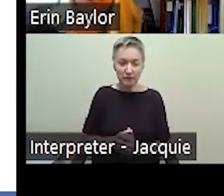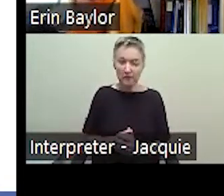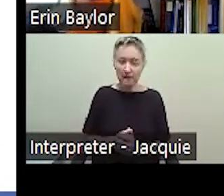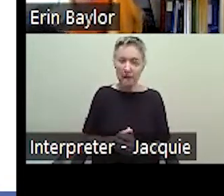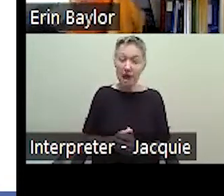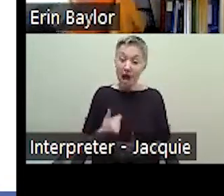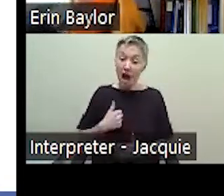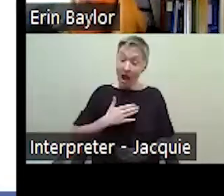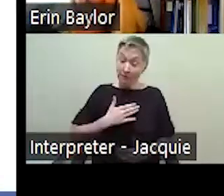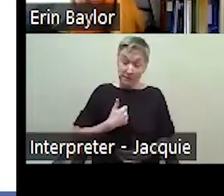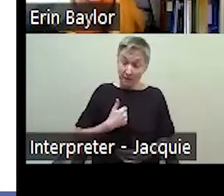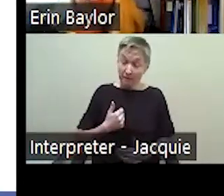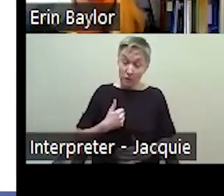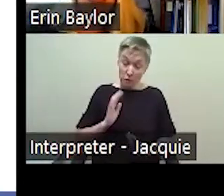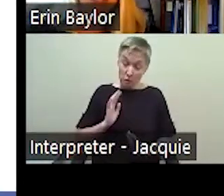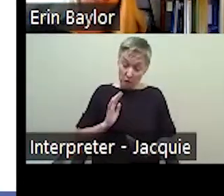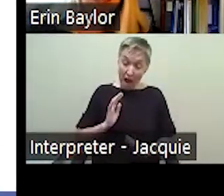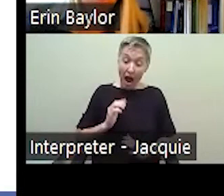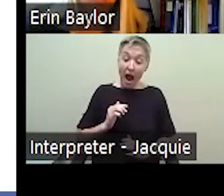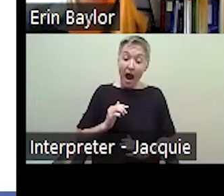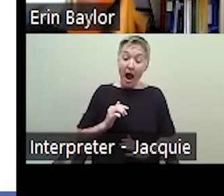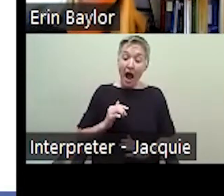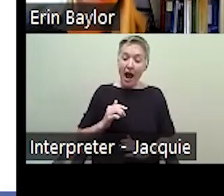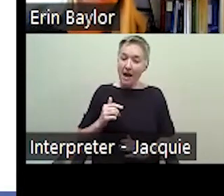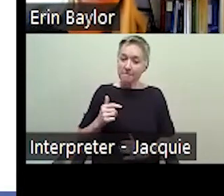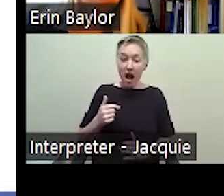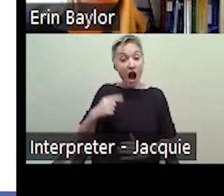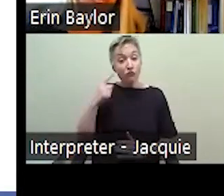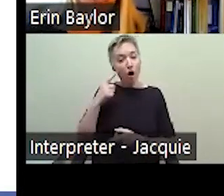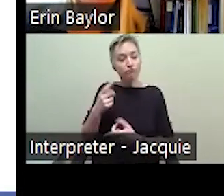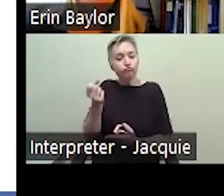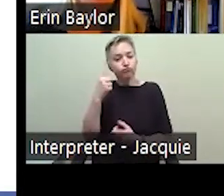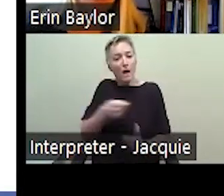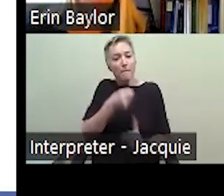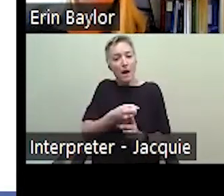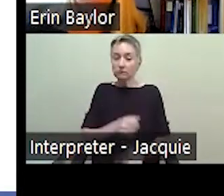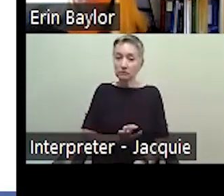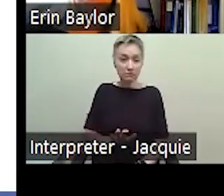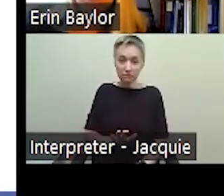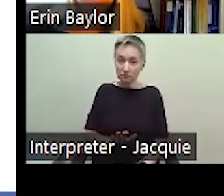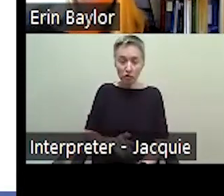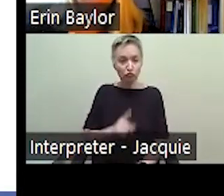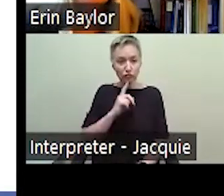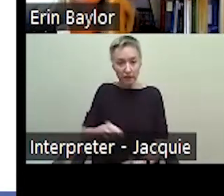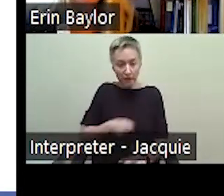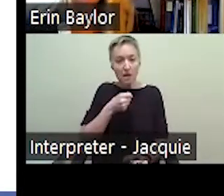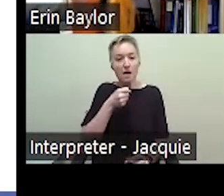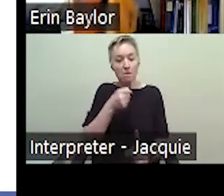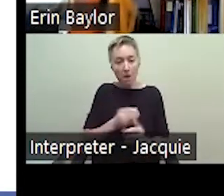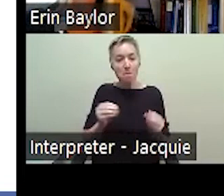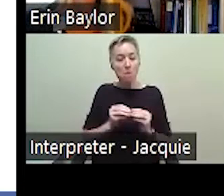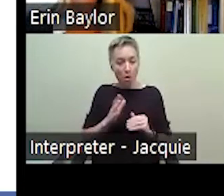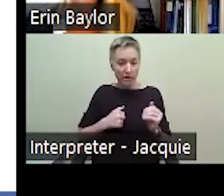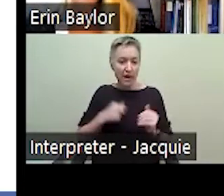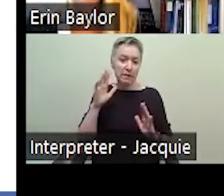admit I underestimated the impact that this would have on our students and how it would change their perceptions to